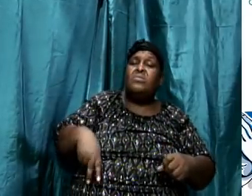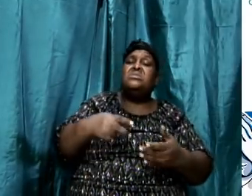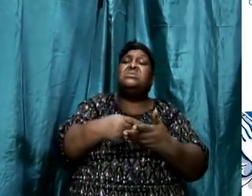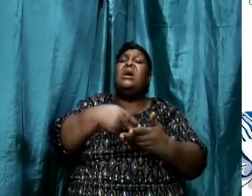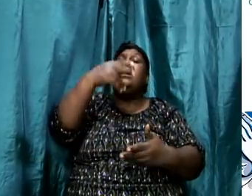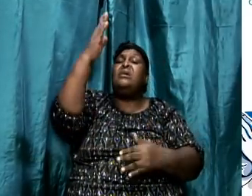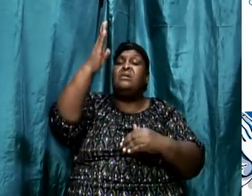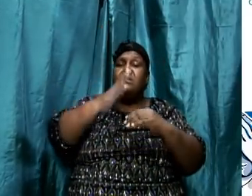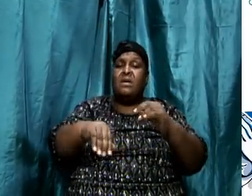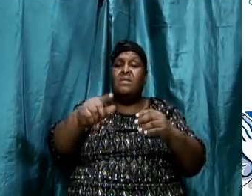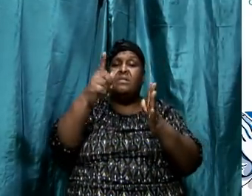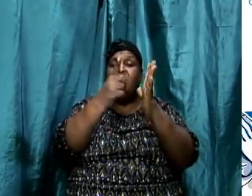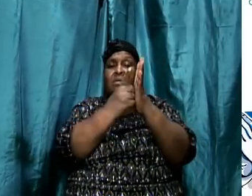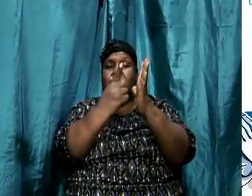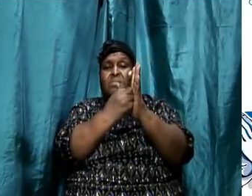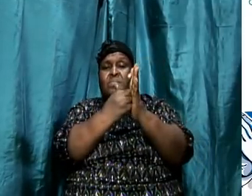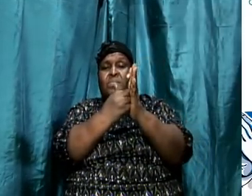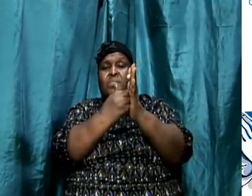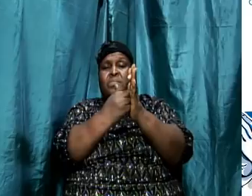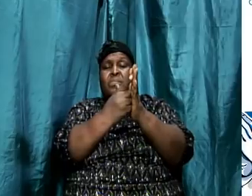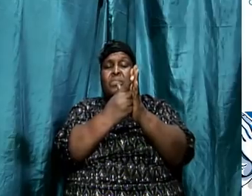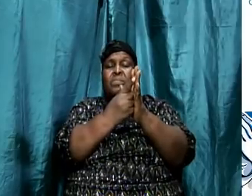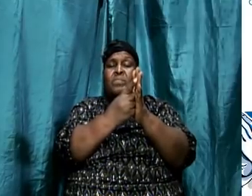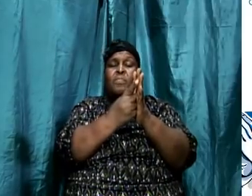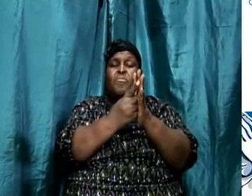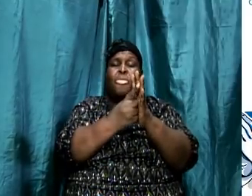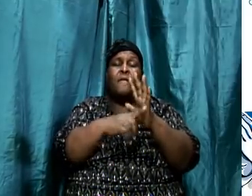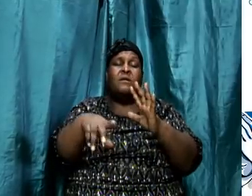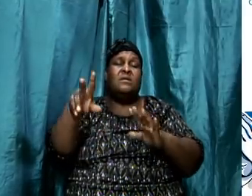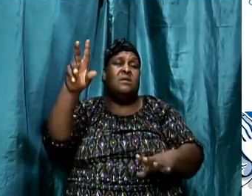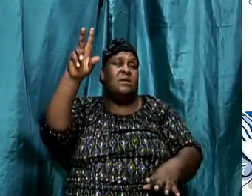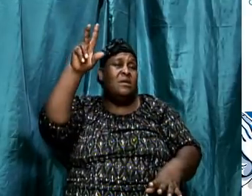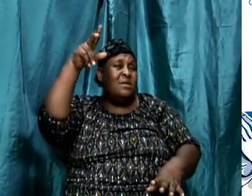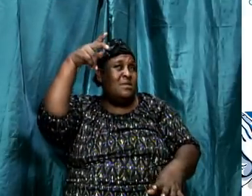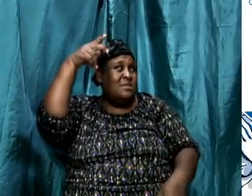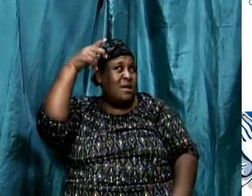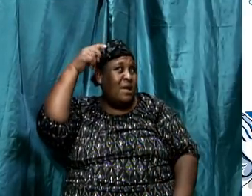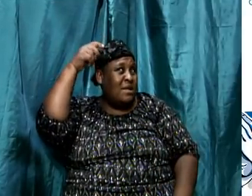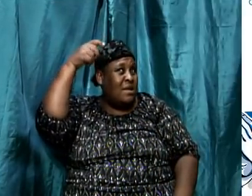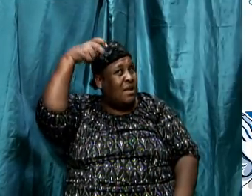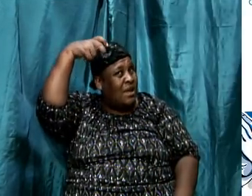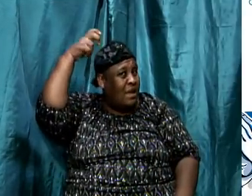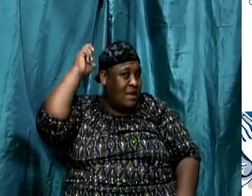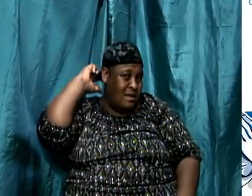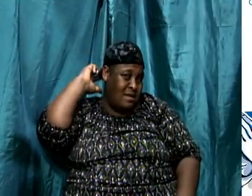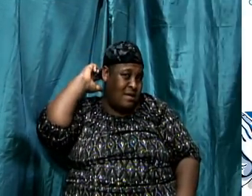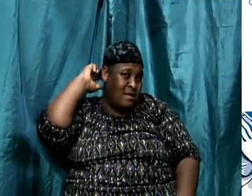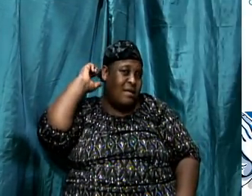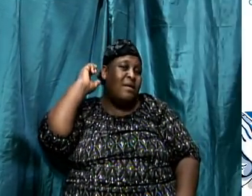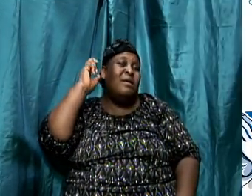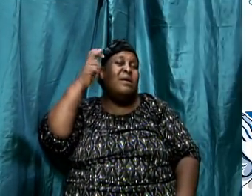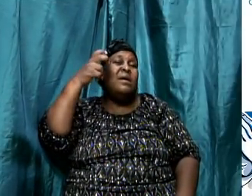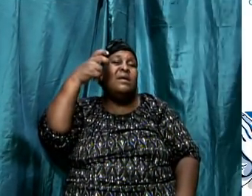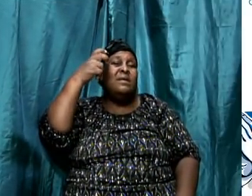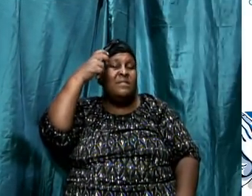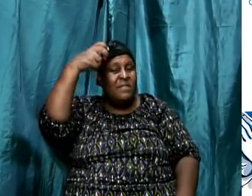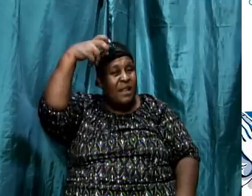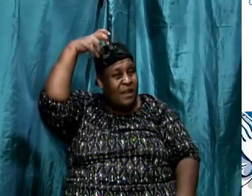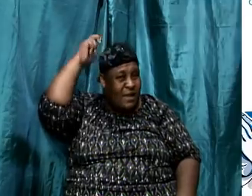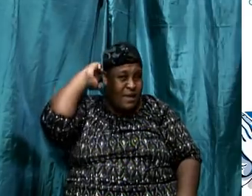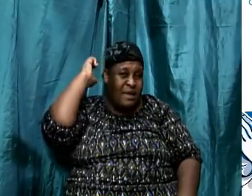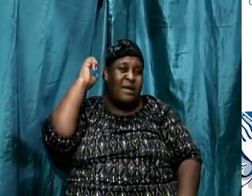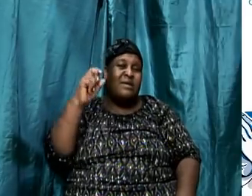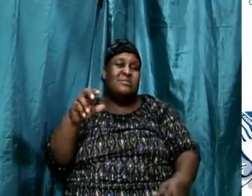of Daniel in the lines then, he was under what is called the Medo-Persian empire. Now, there's a difference with the Medo-Persian empire and the